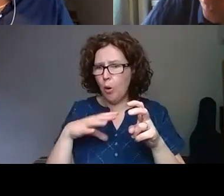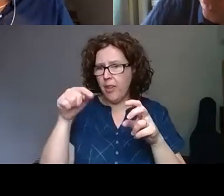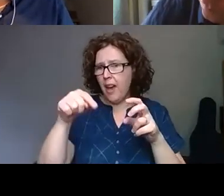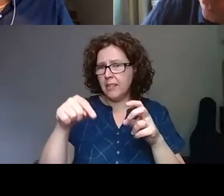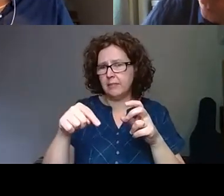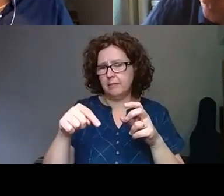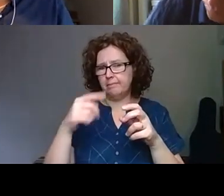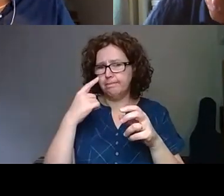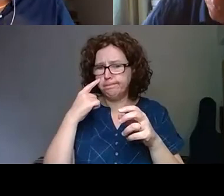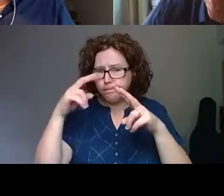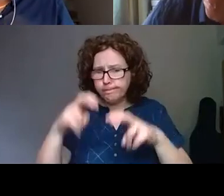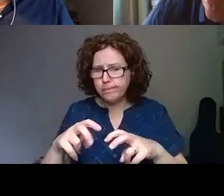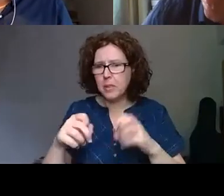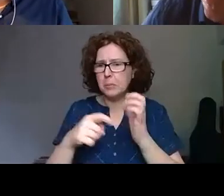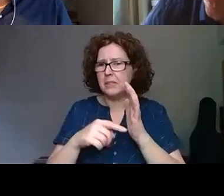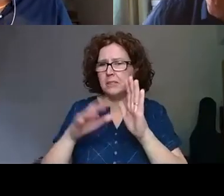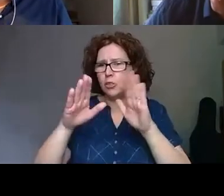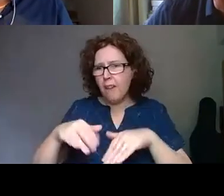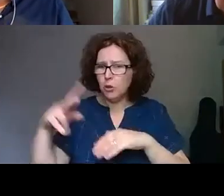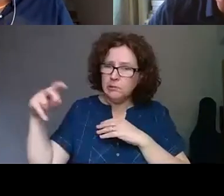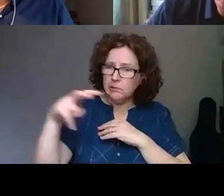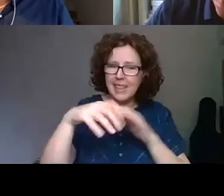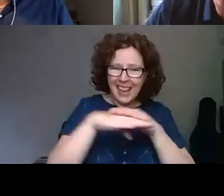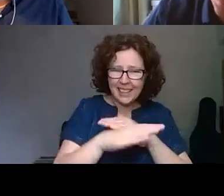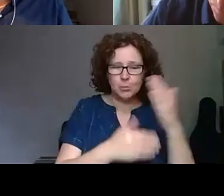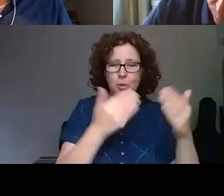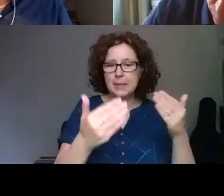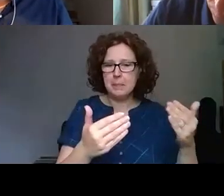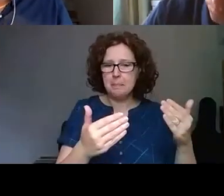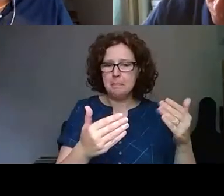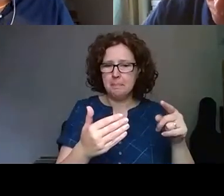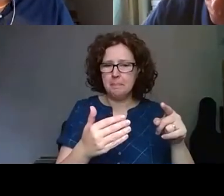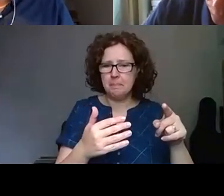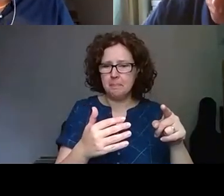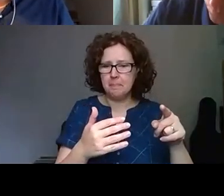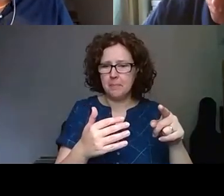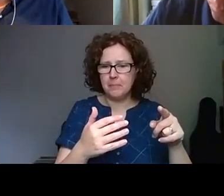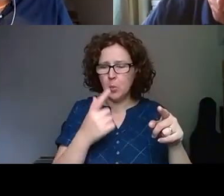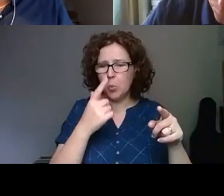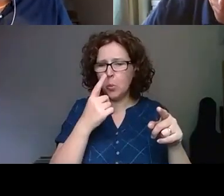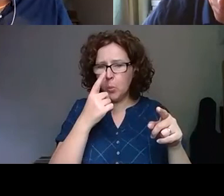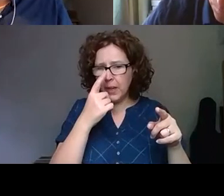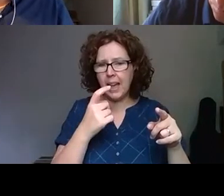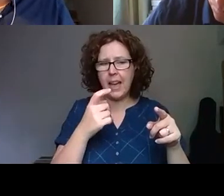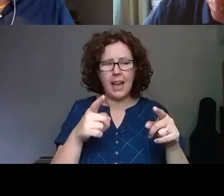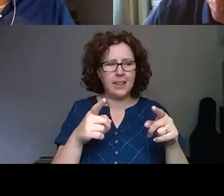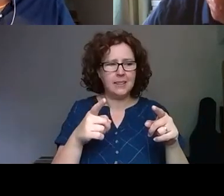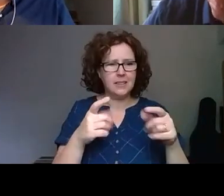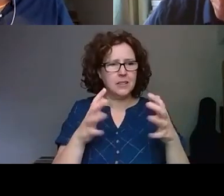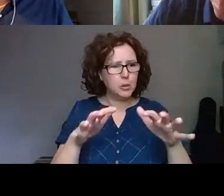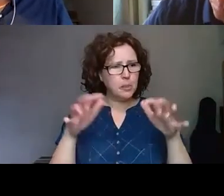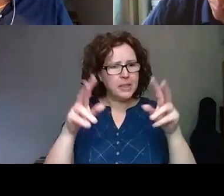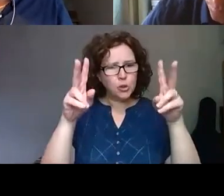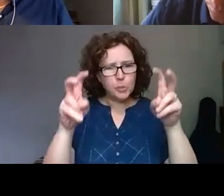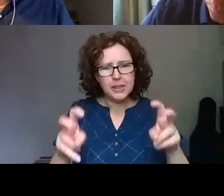But they don't have to come to us, museum and we can also we have this public topics that we can